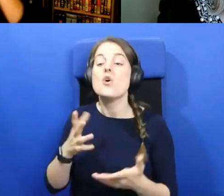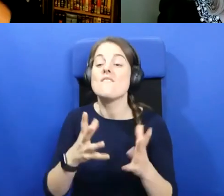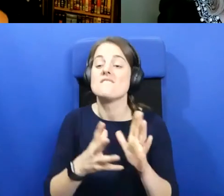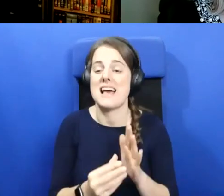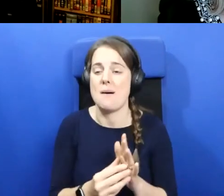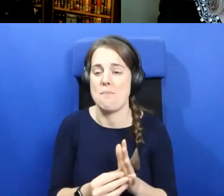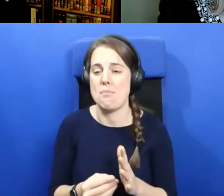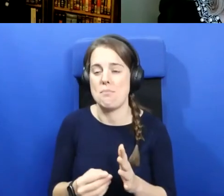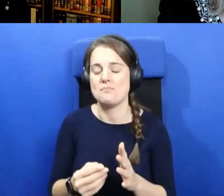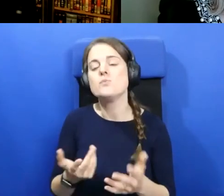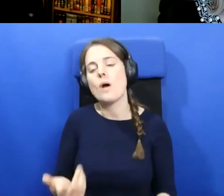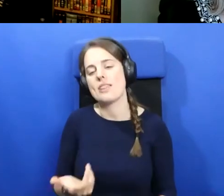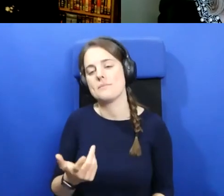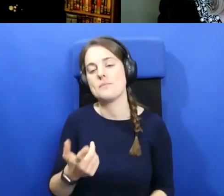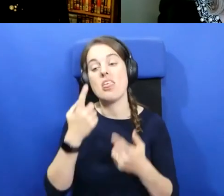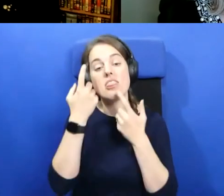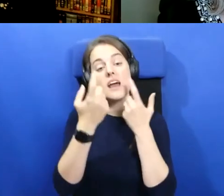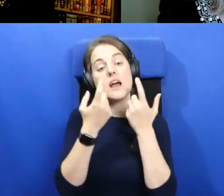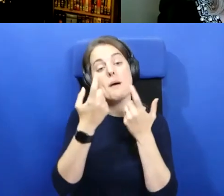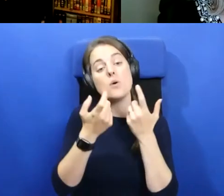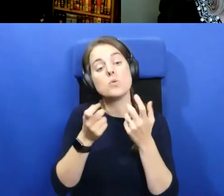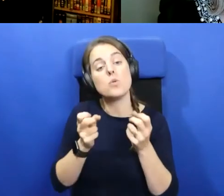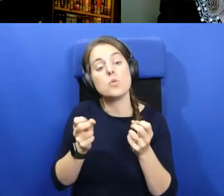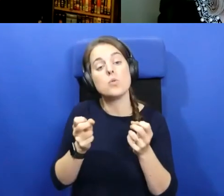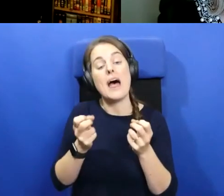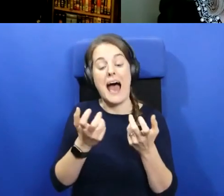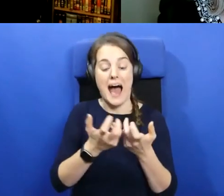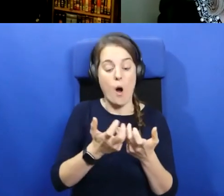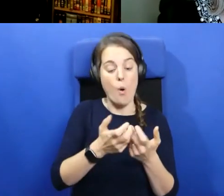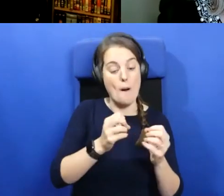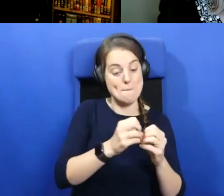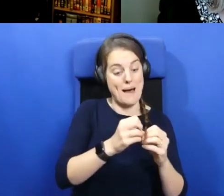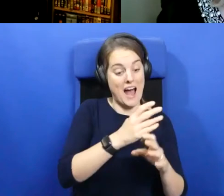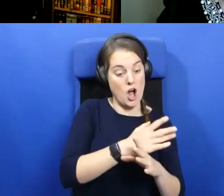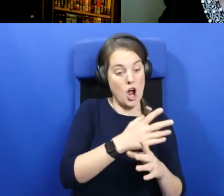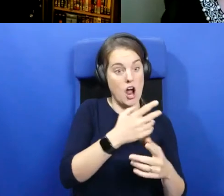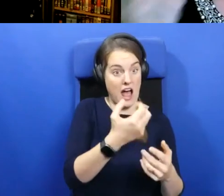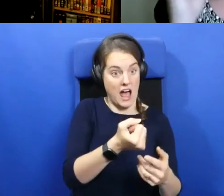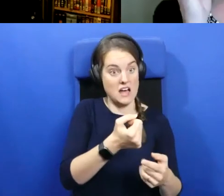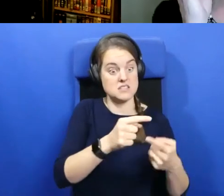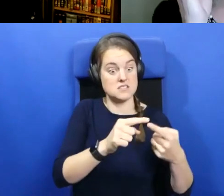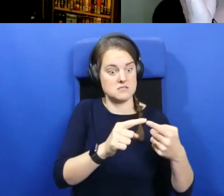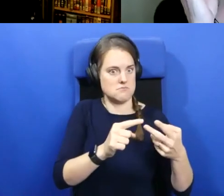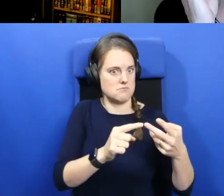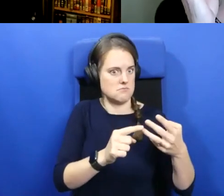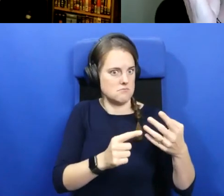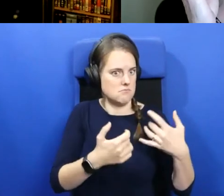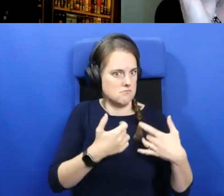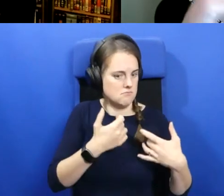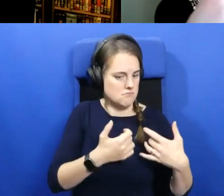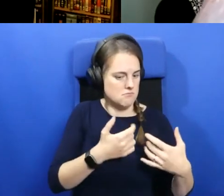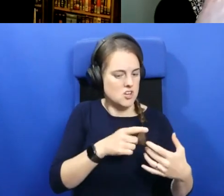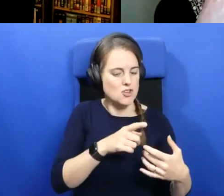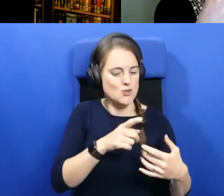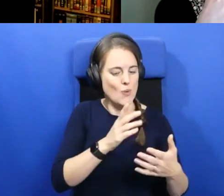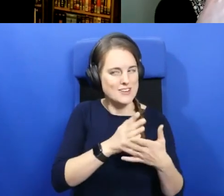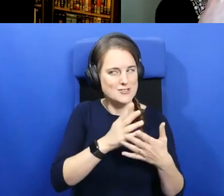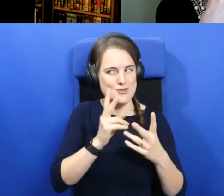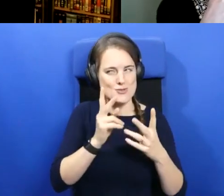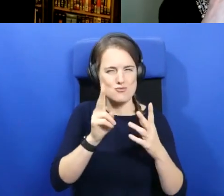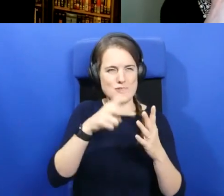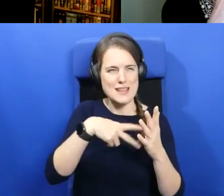And if you think about maybe the way Bangor has these, has these interests, you do end up reading them in a different light.